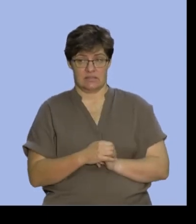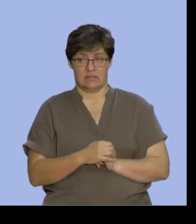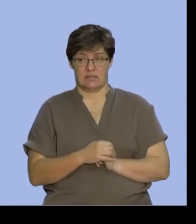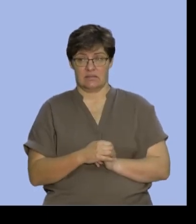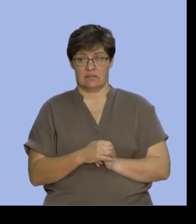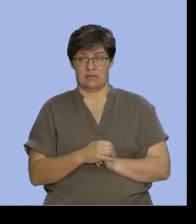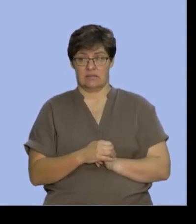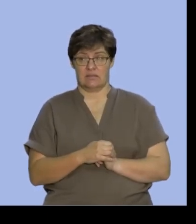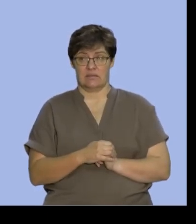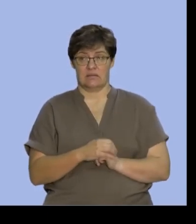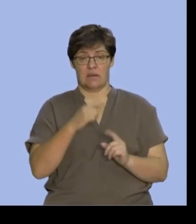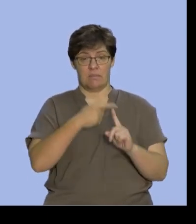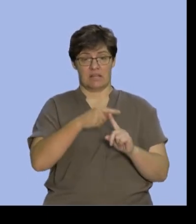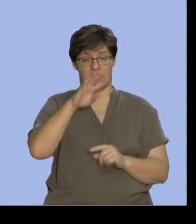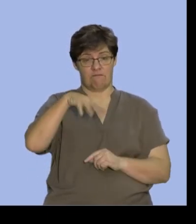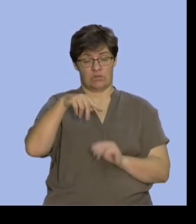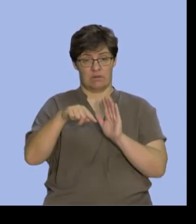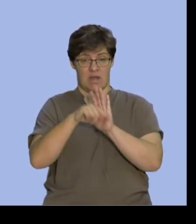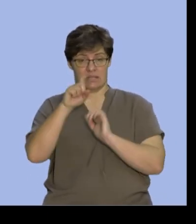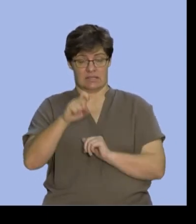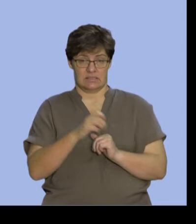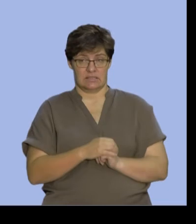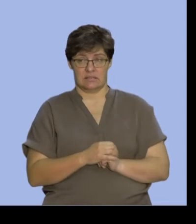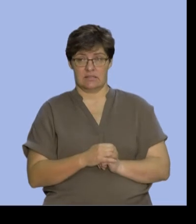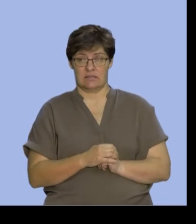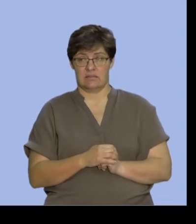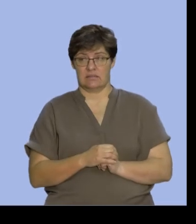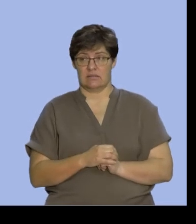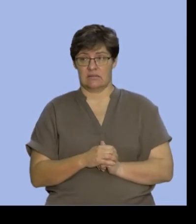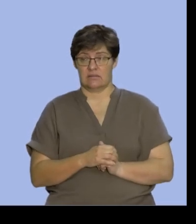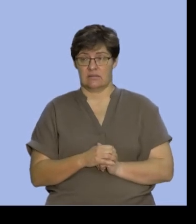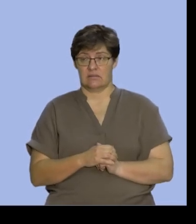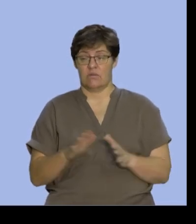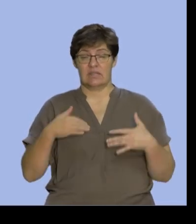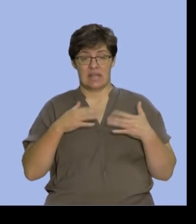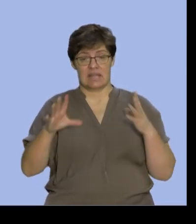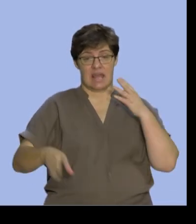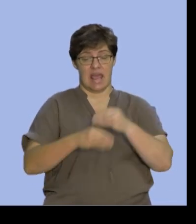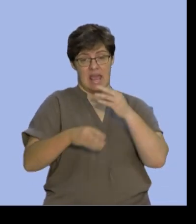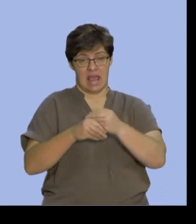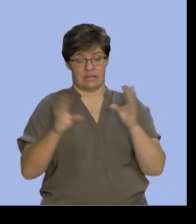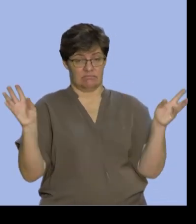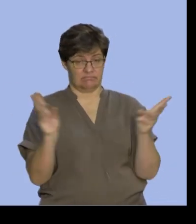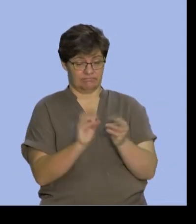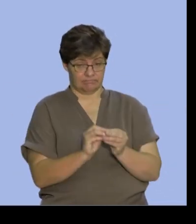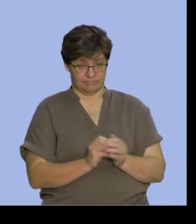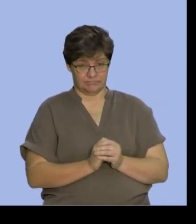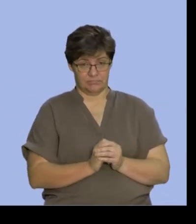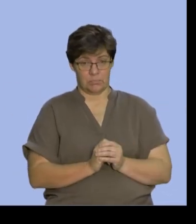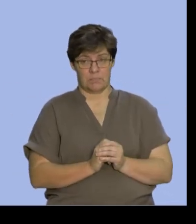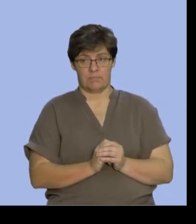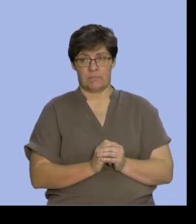plus 14 minus X. Now if I start adding all the things together all the numbers together